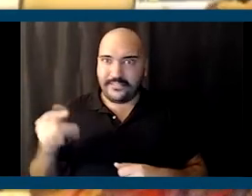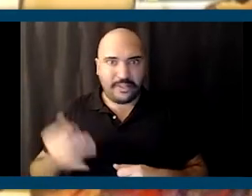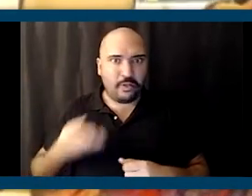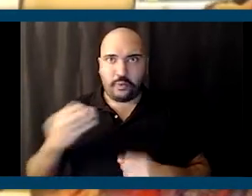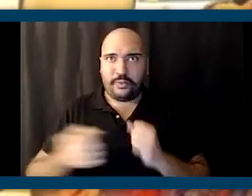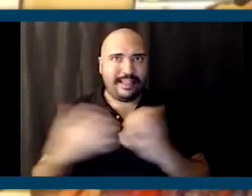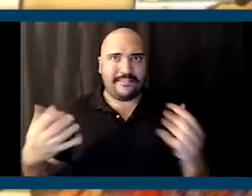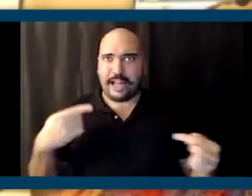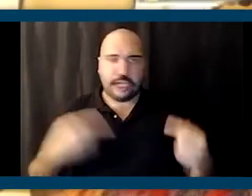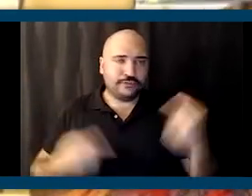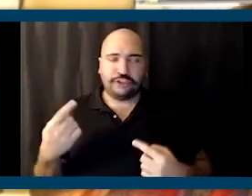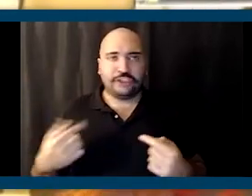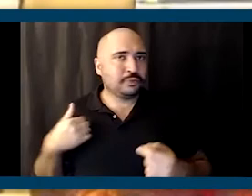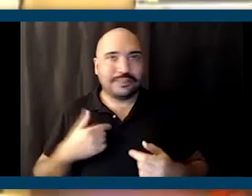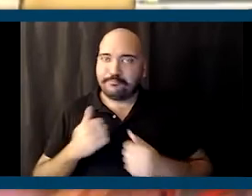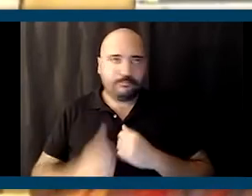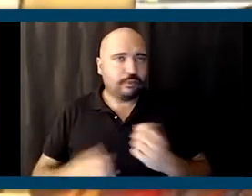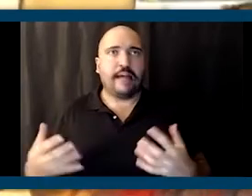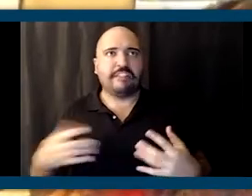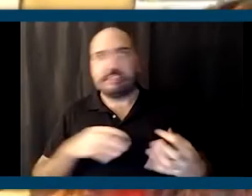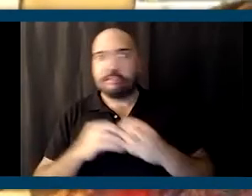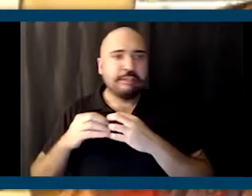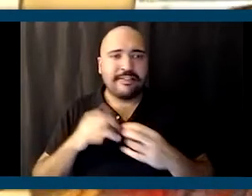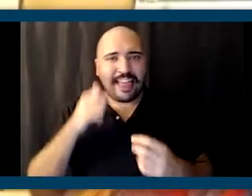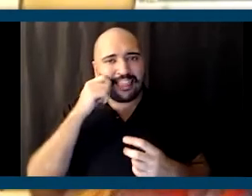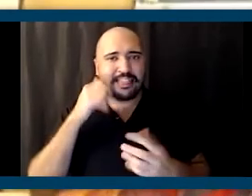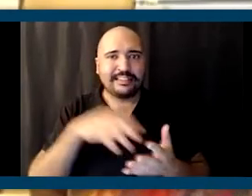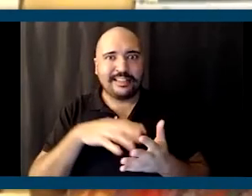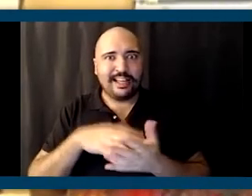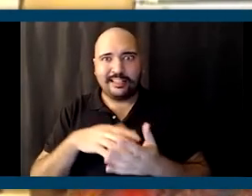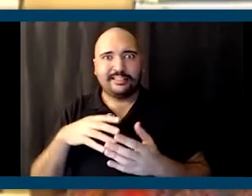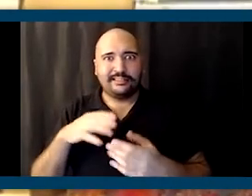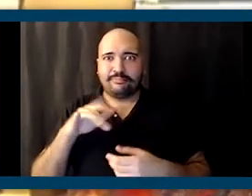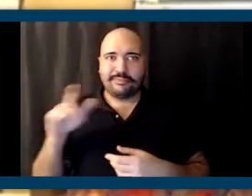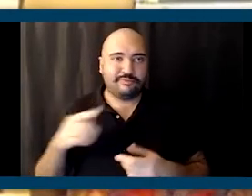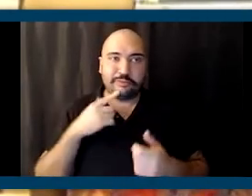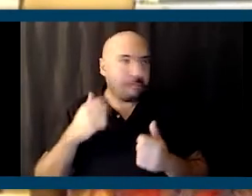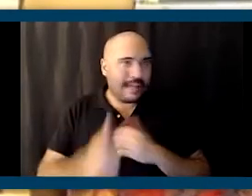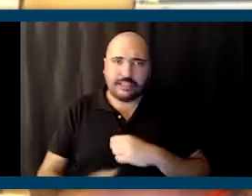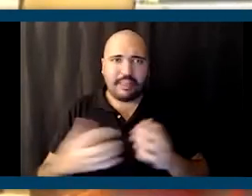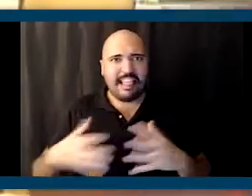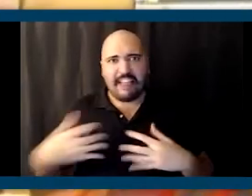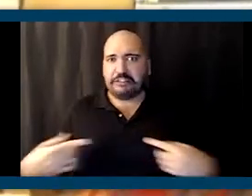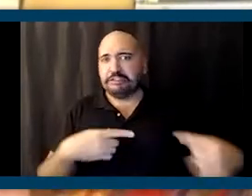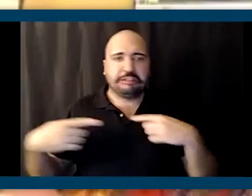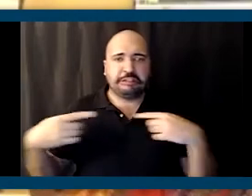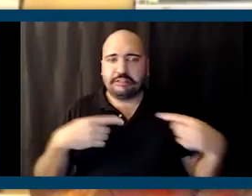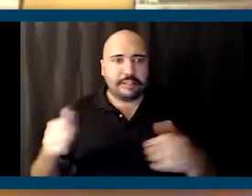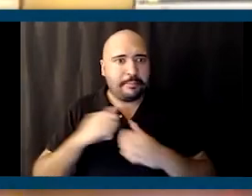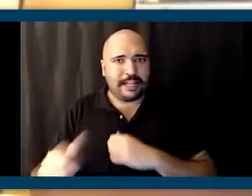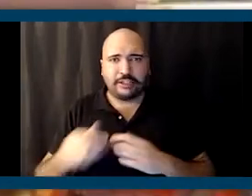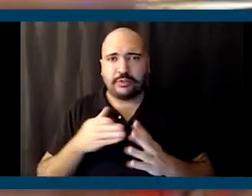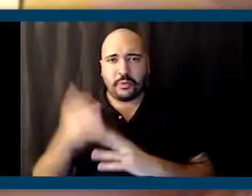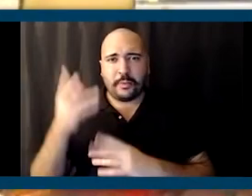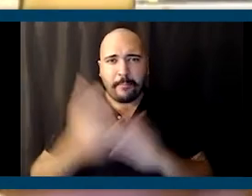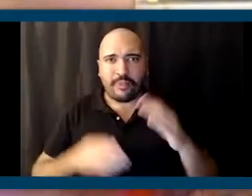of controversy, you know. And the ethnic studies bill got through without a lot of controversies. And they passed through both houses without